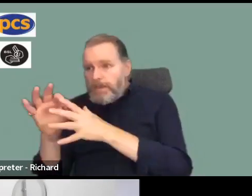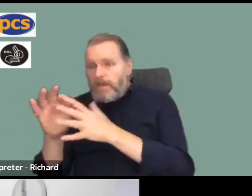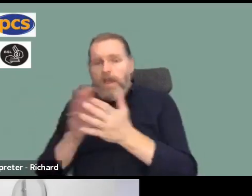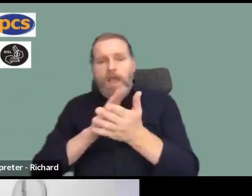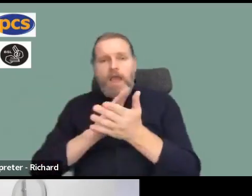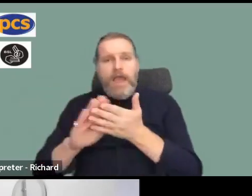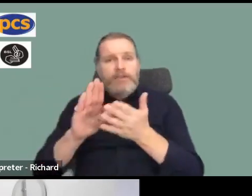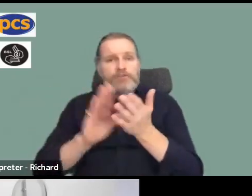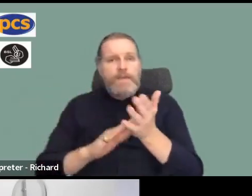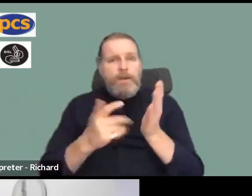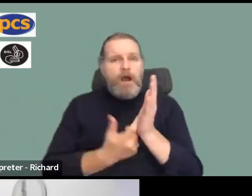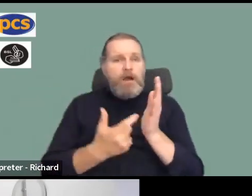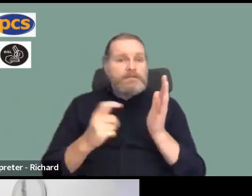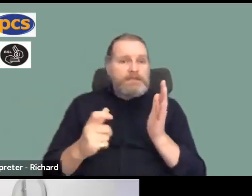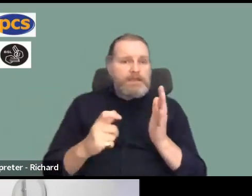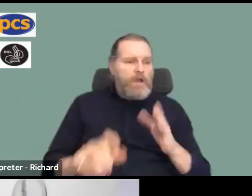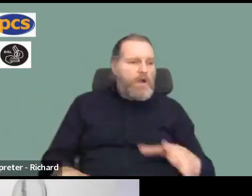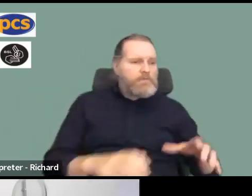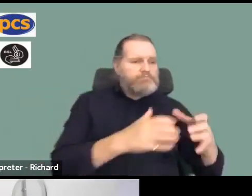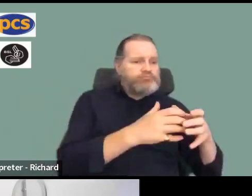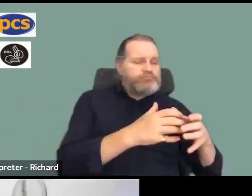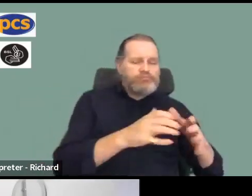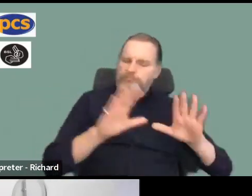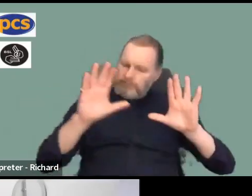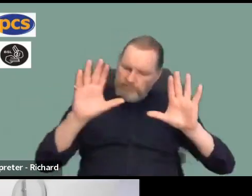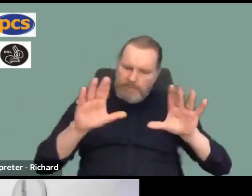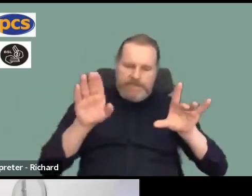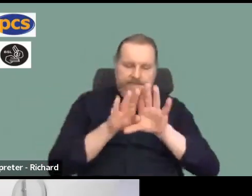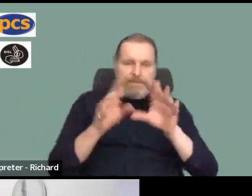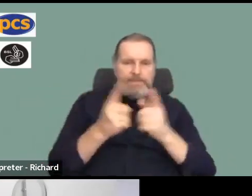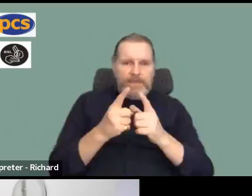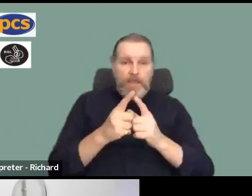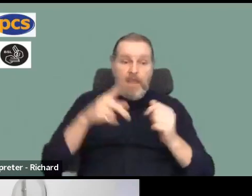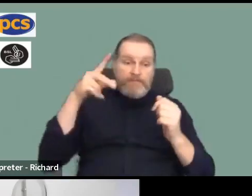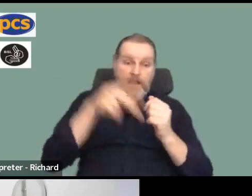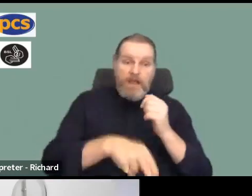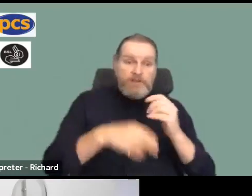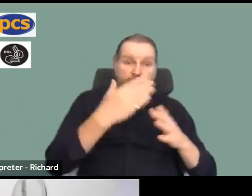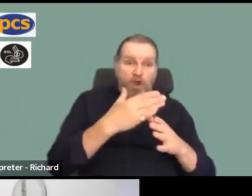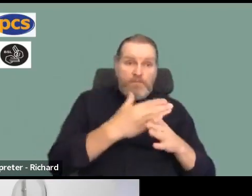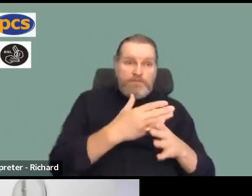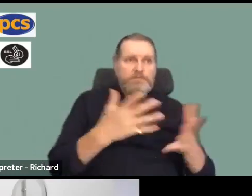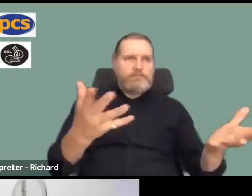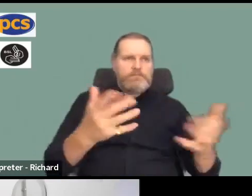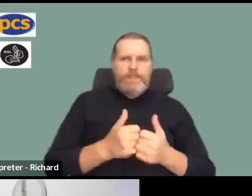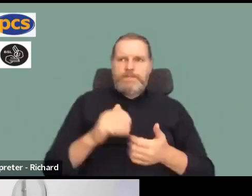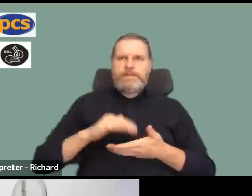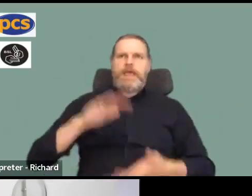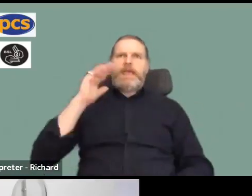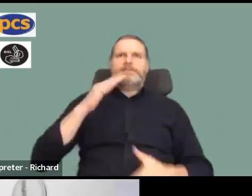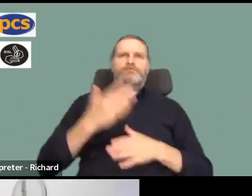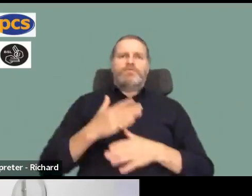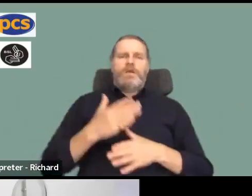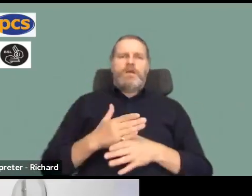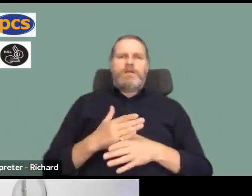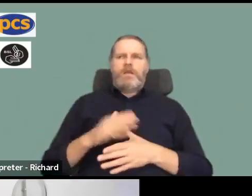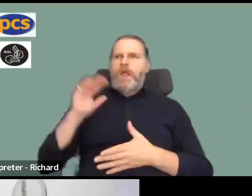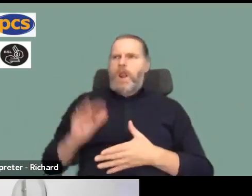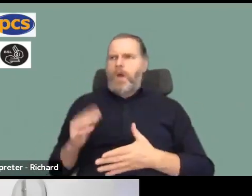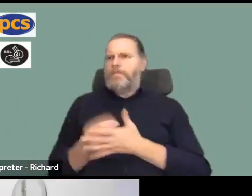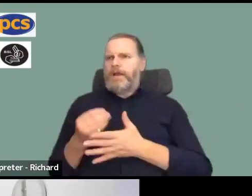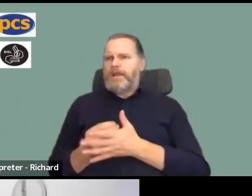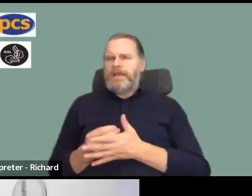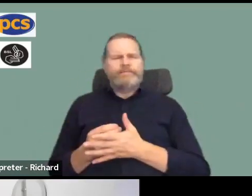you're in a small arm's length body, the argument is the same. You all need more money, you all need your pensions back, and you all need job security. And